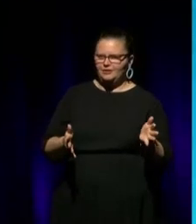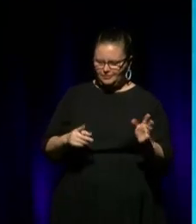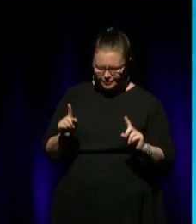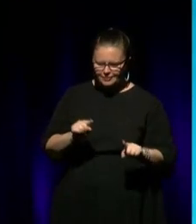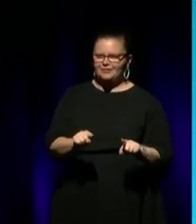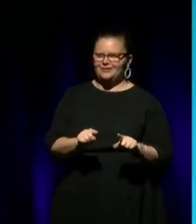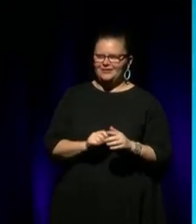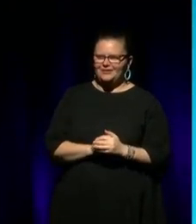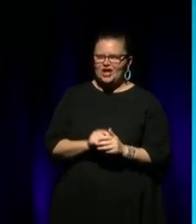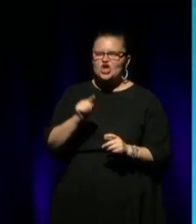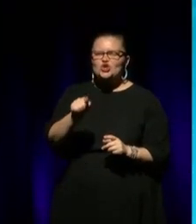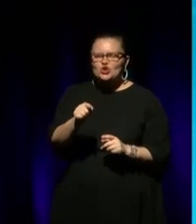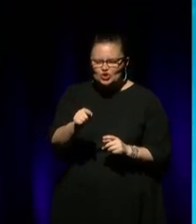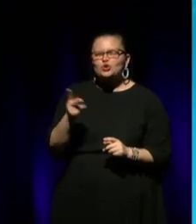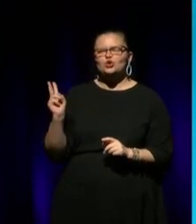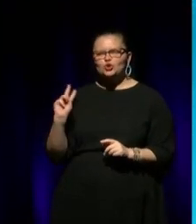this one. You two talk too much.